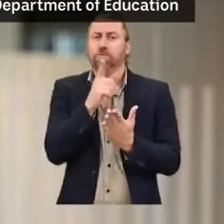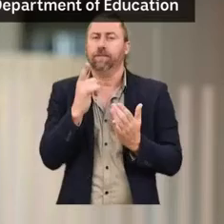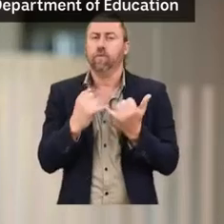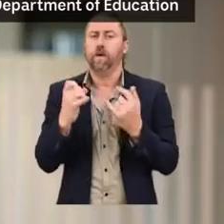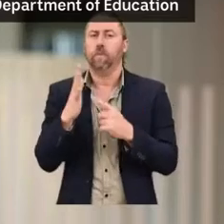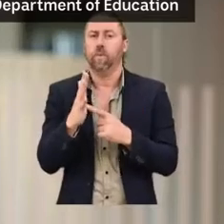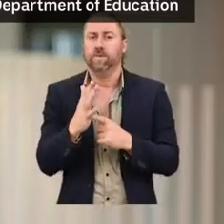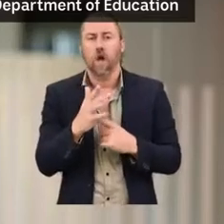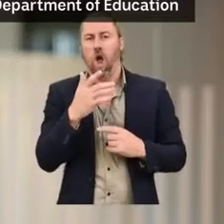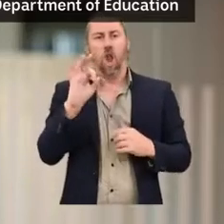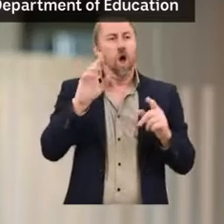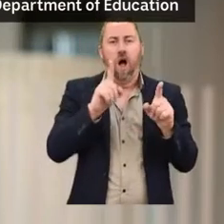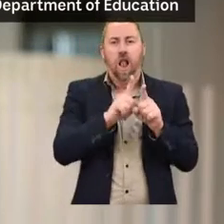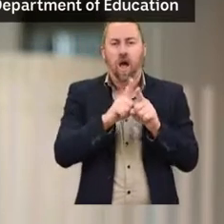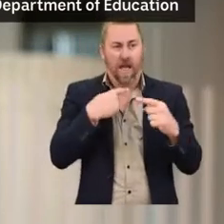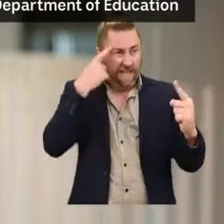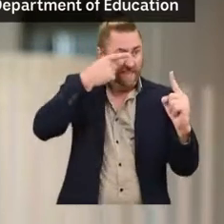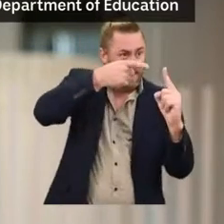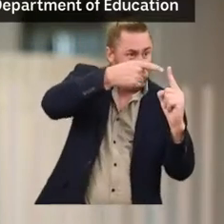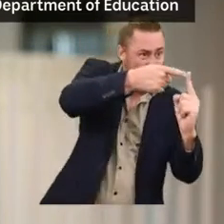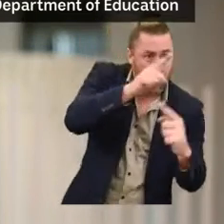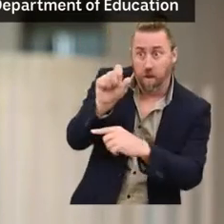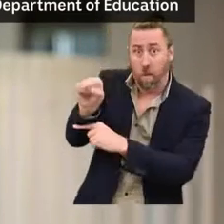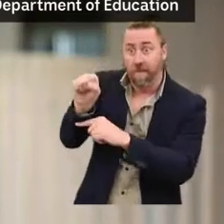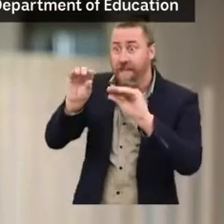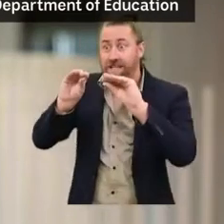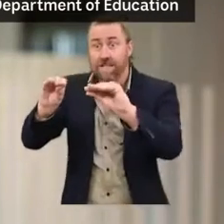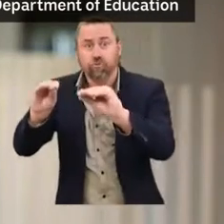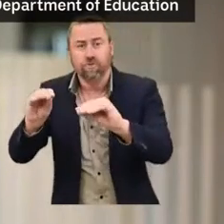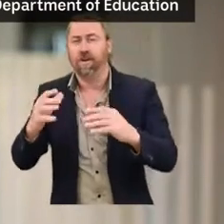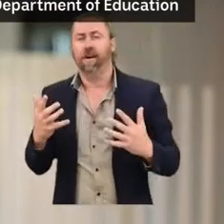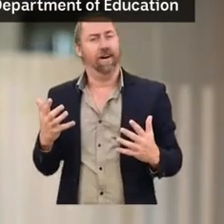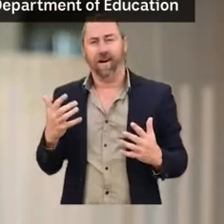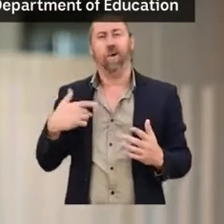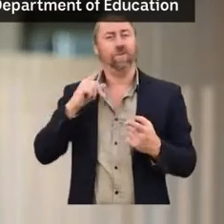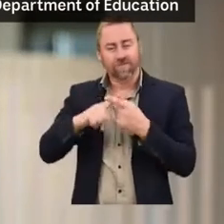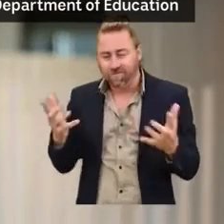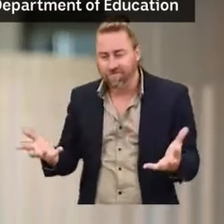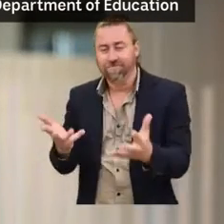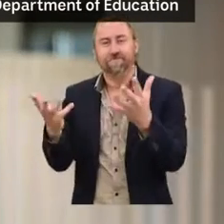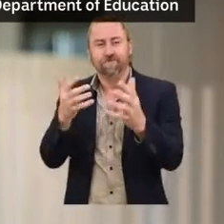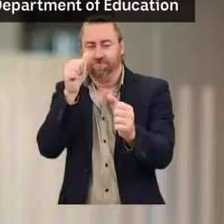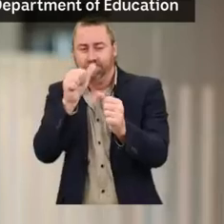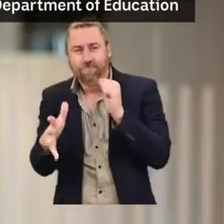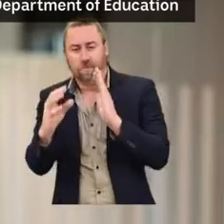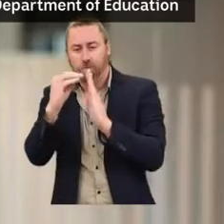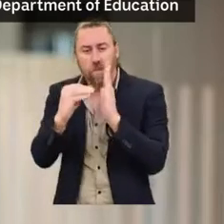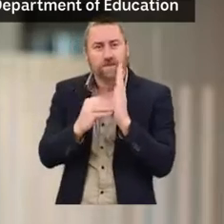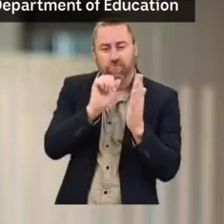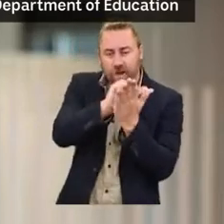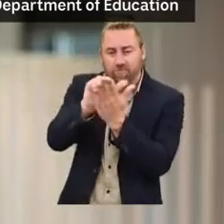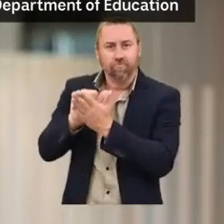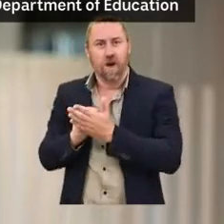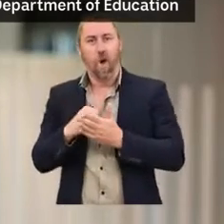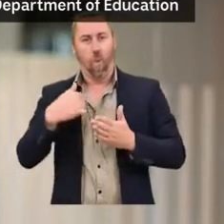is not a distraction from our core business of teaching, leading industrial relations, developing racing policy, or leading